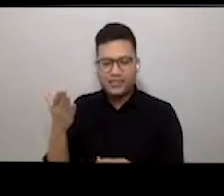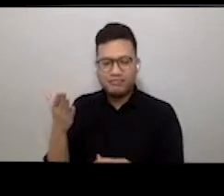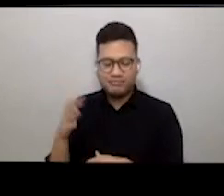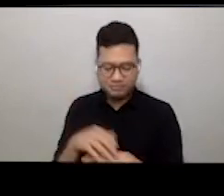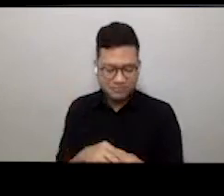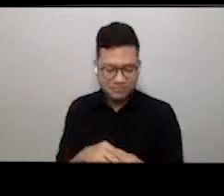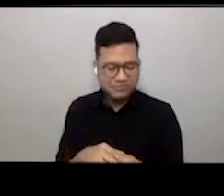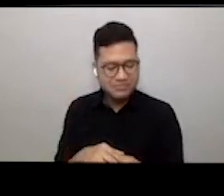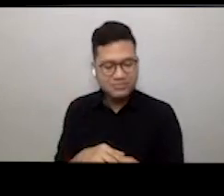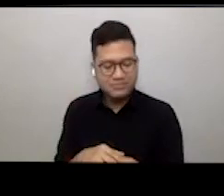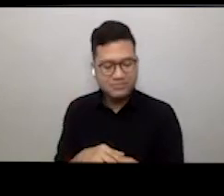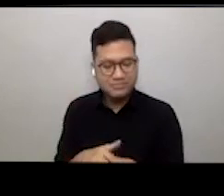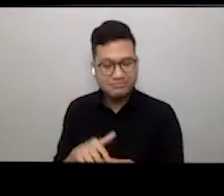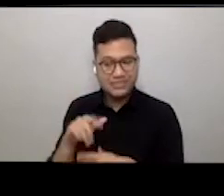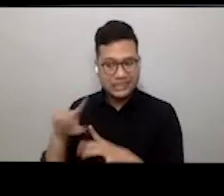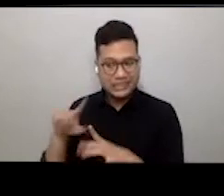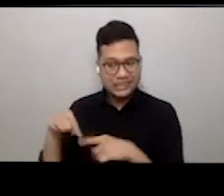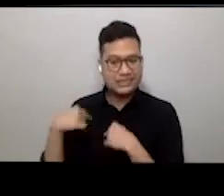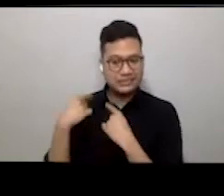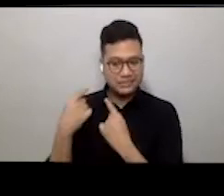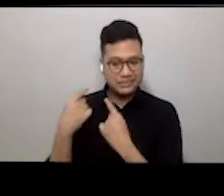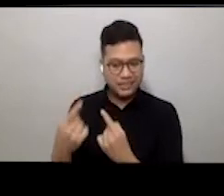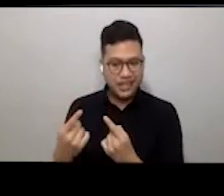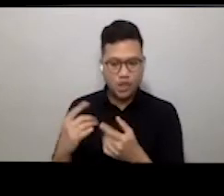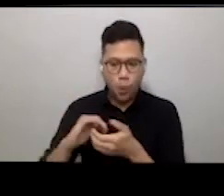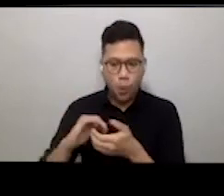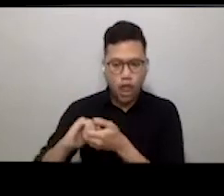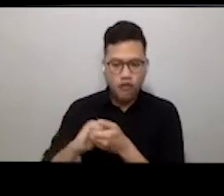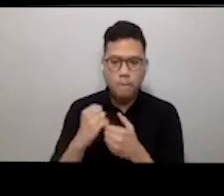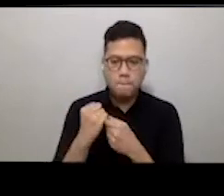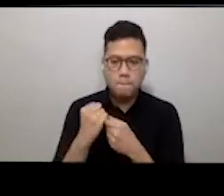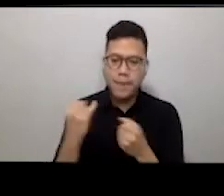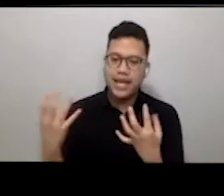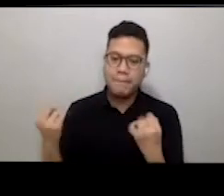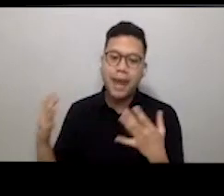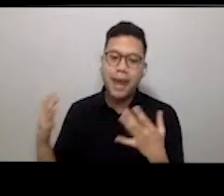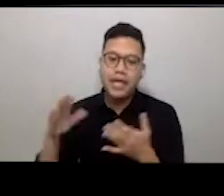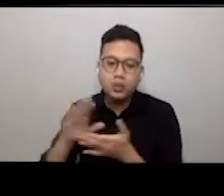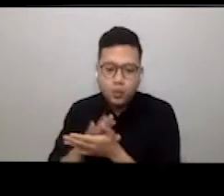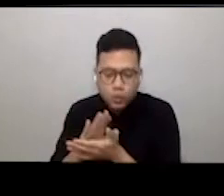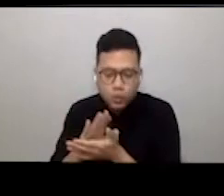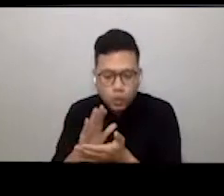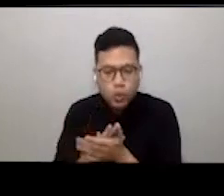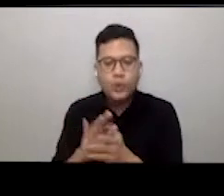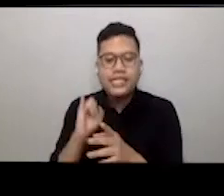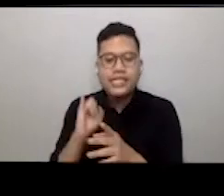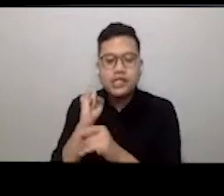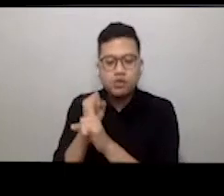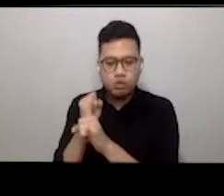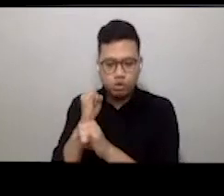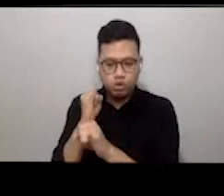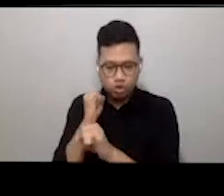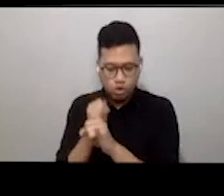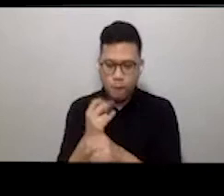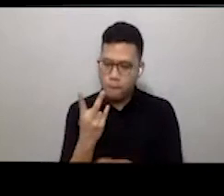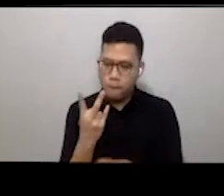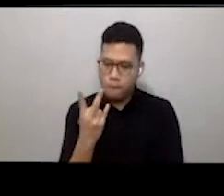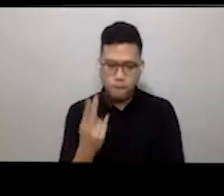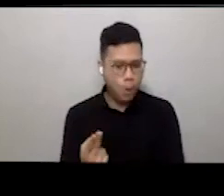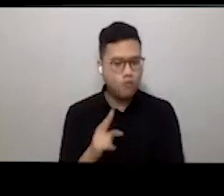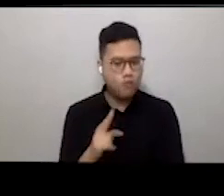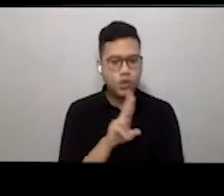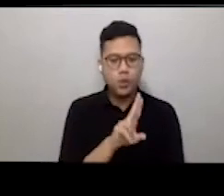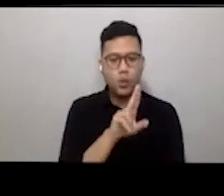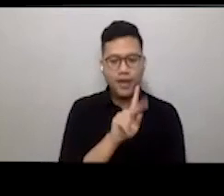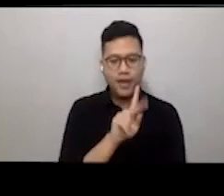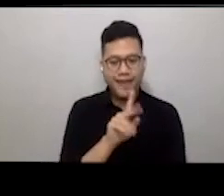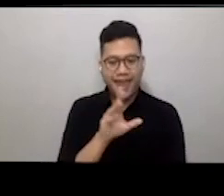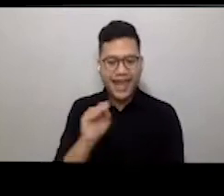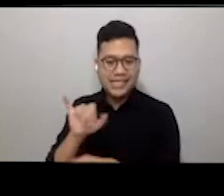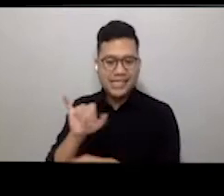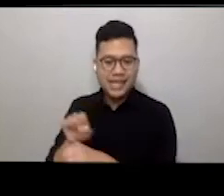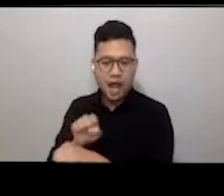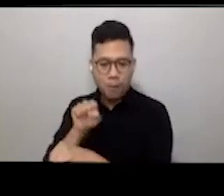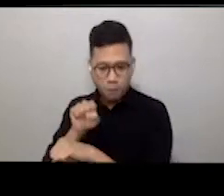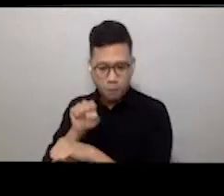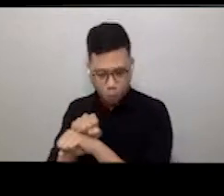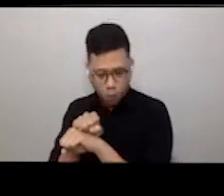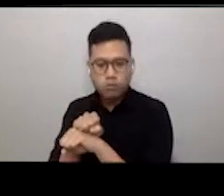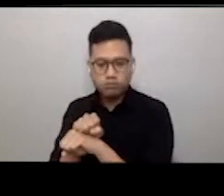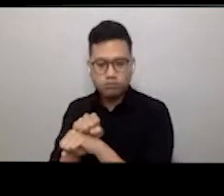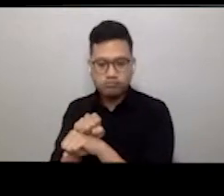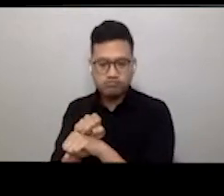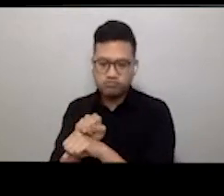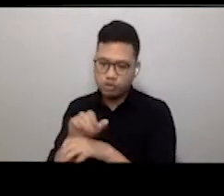Council has collaborated with many, many institutions and organisations, both in UK and Singapore, to bring to